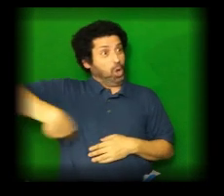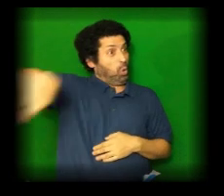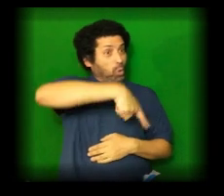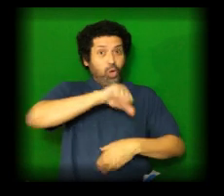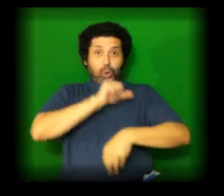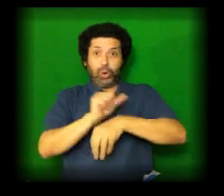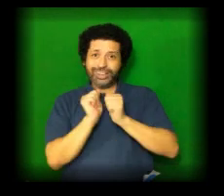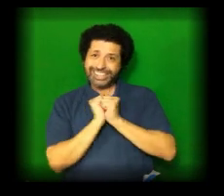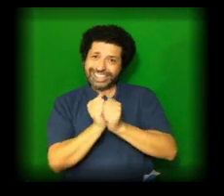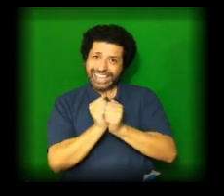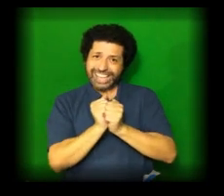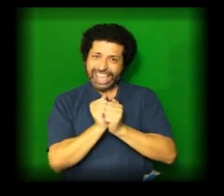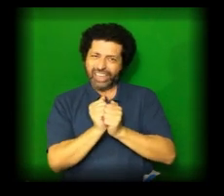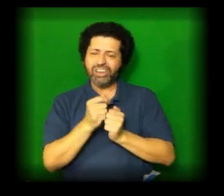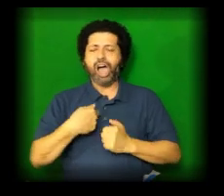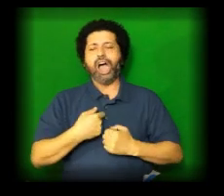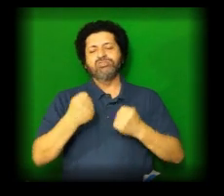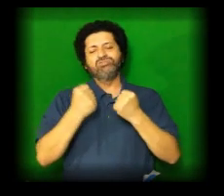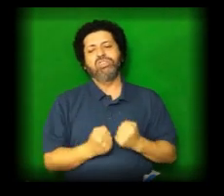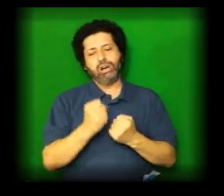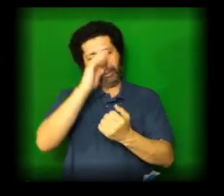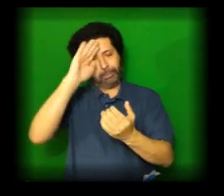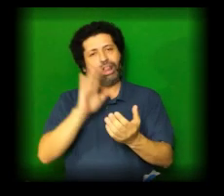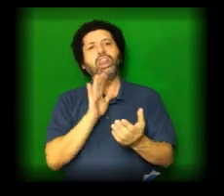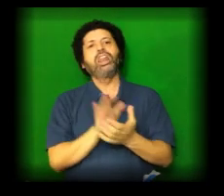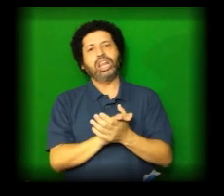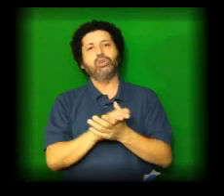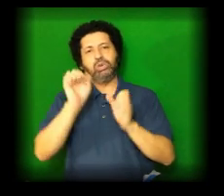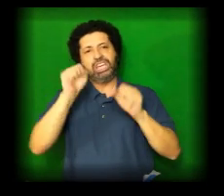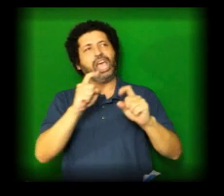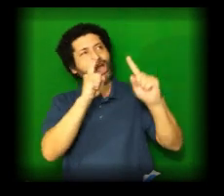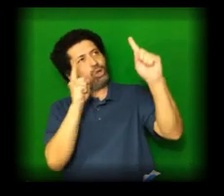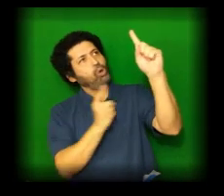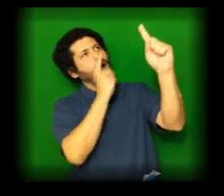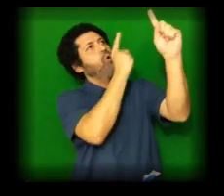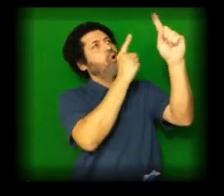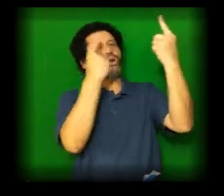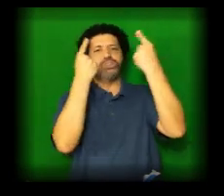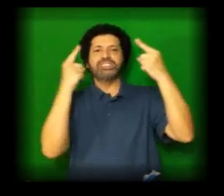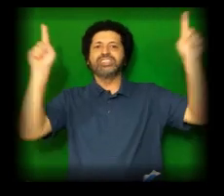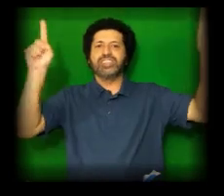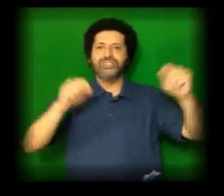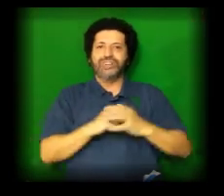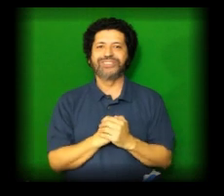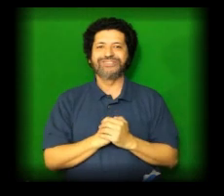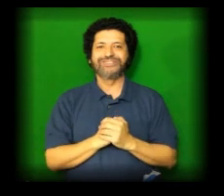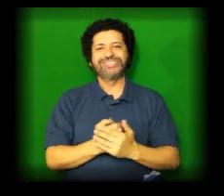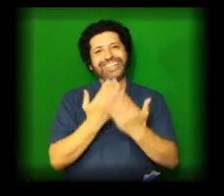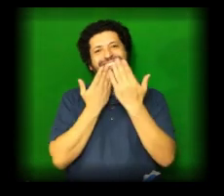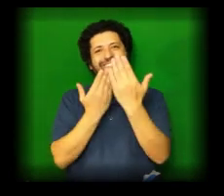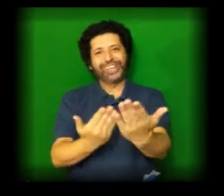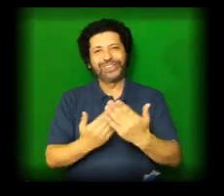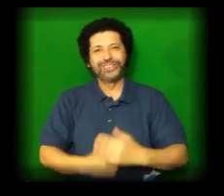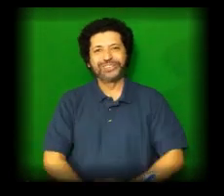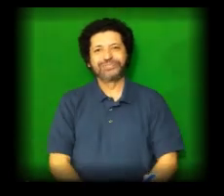partners and stakeholders, I strongly believe that we can achieve this goal. Thank you. .